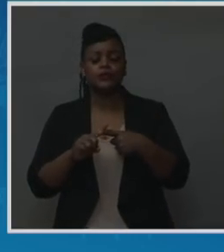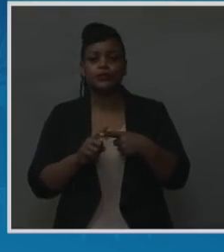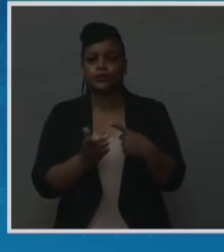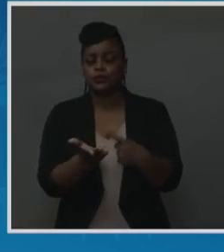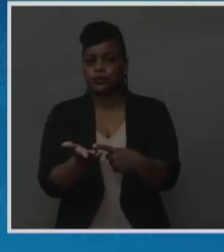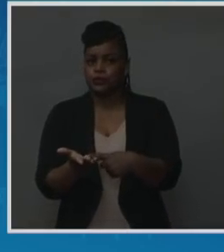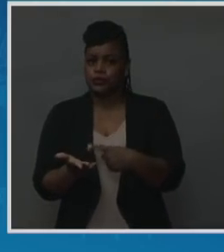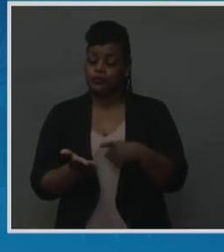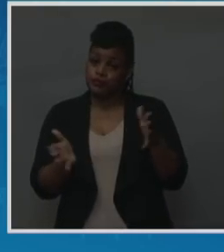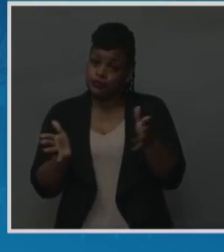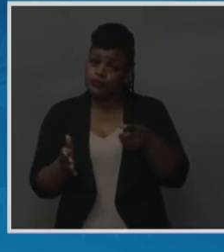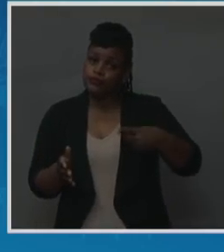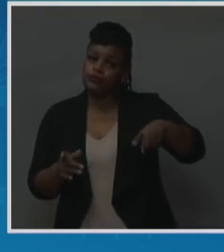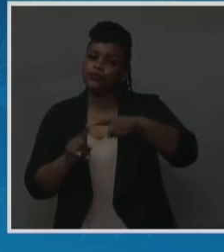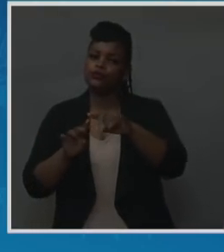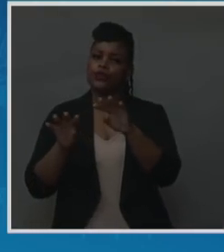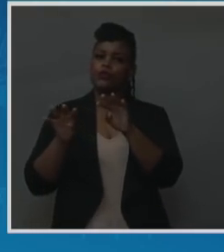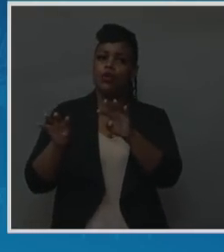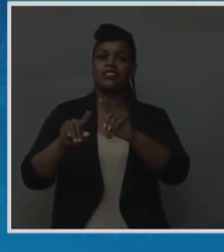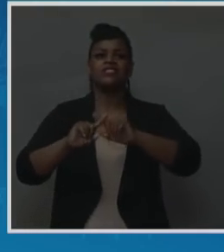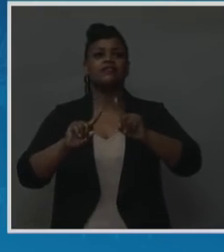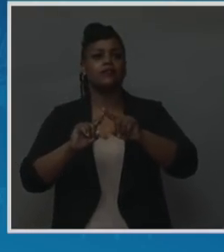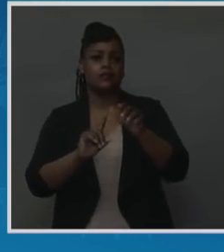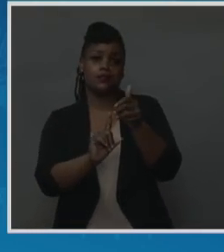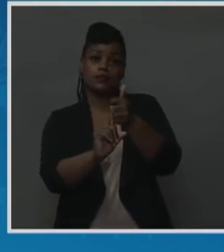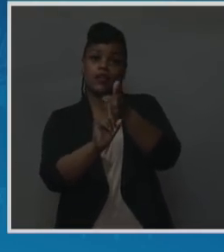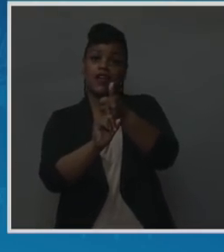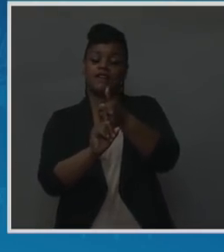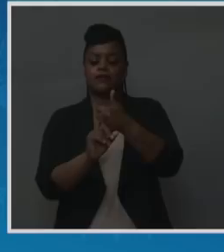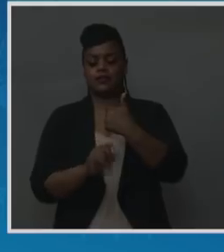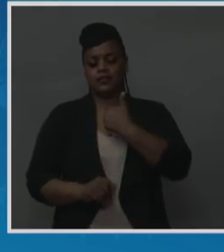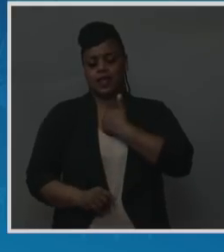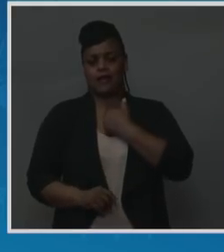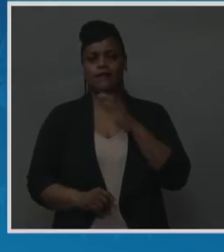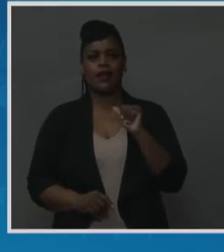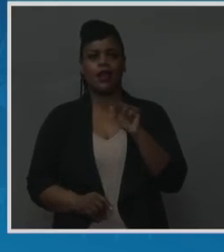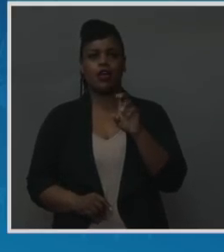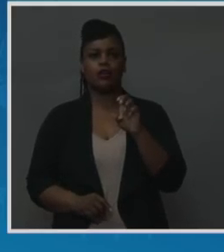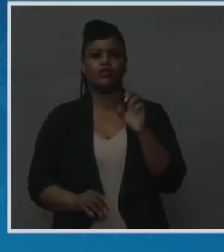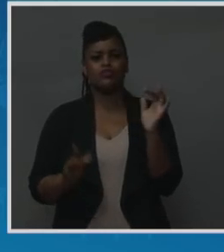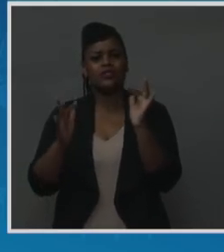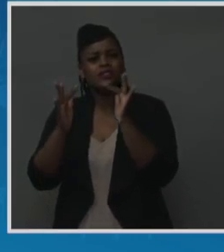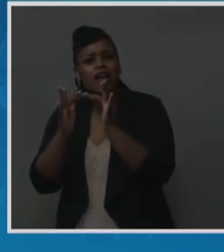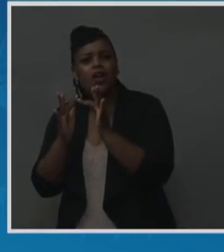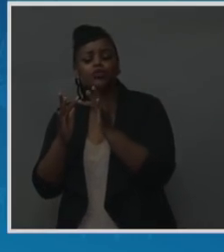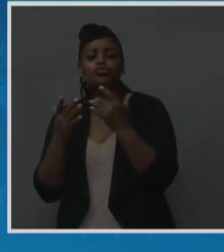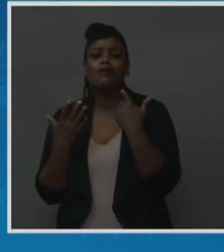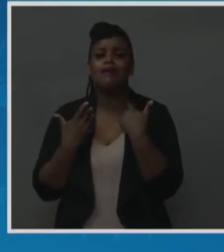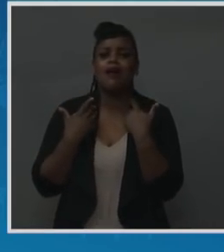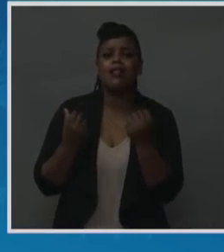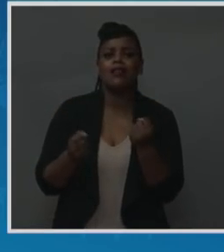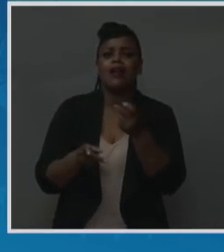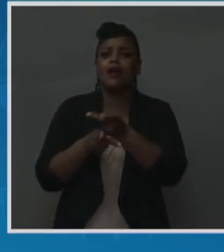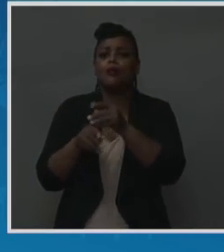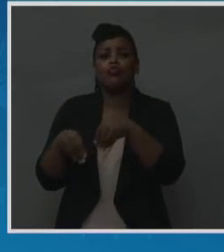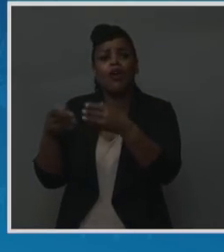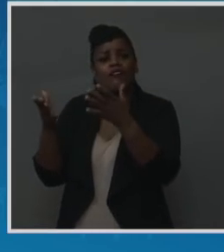with self-care and to reach out to your health care provider if you need additional support.